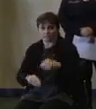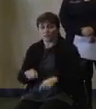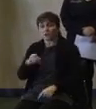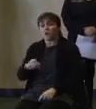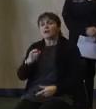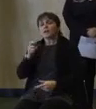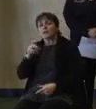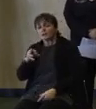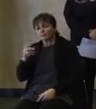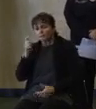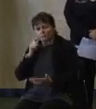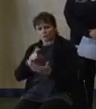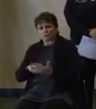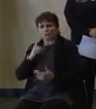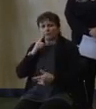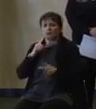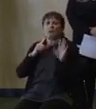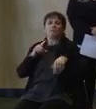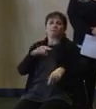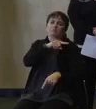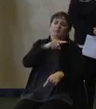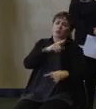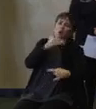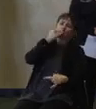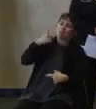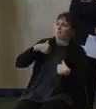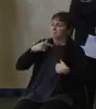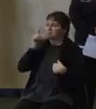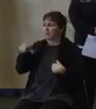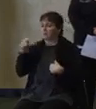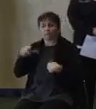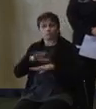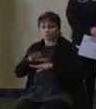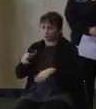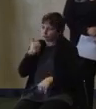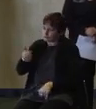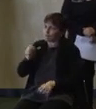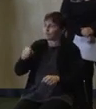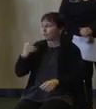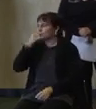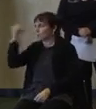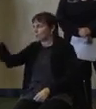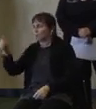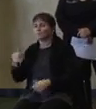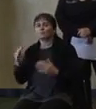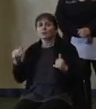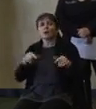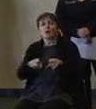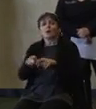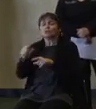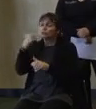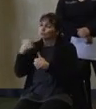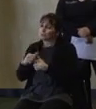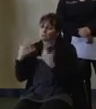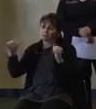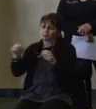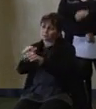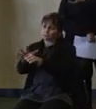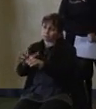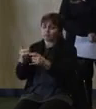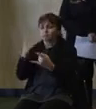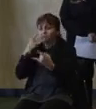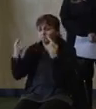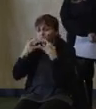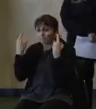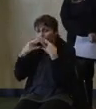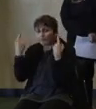in for you. Please call it in. Also, please remember to keep social distances and wear a face mask. We are